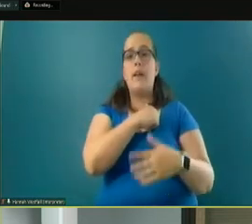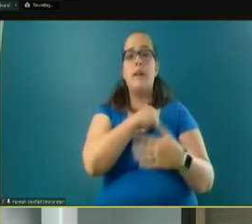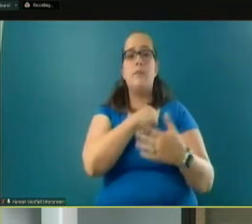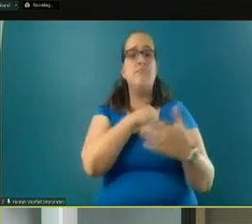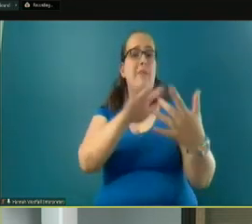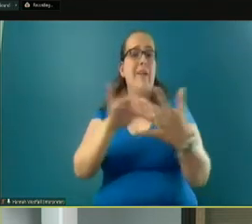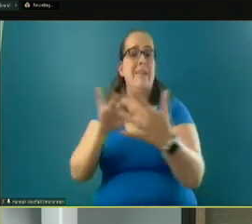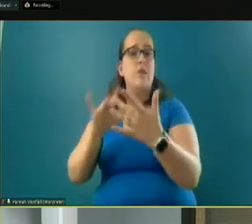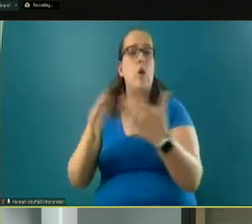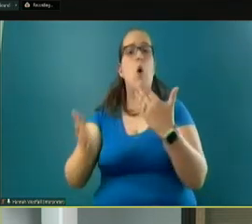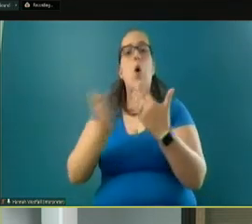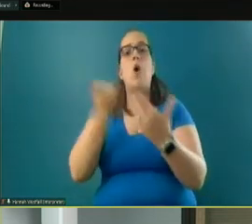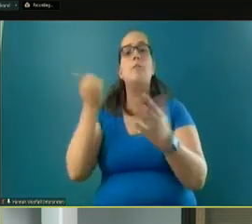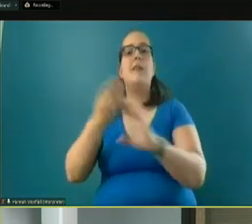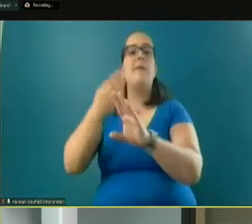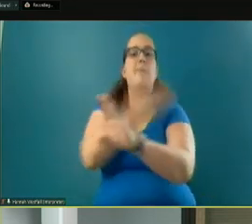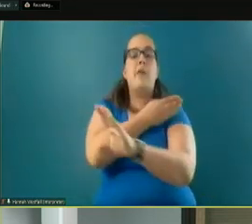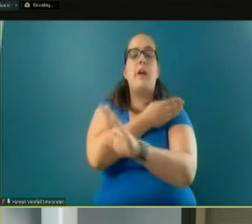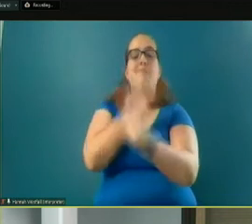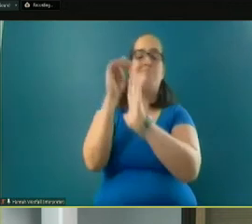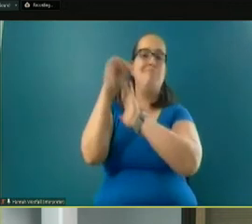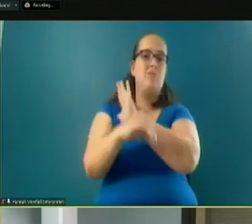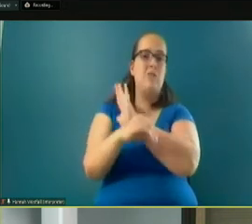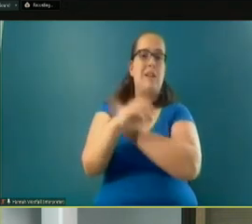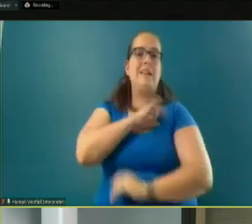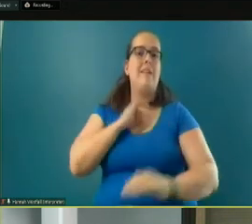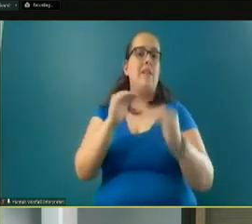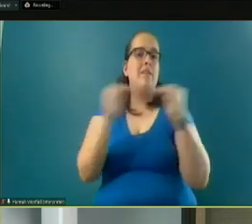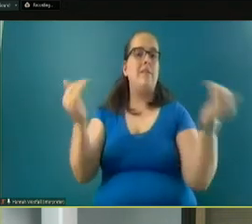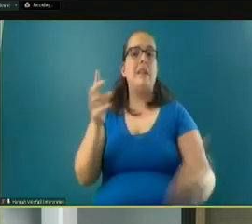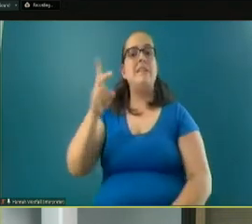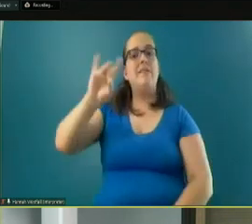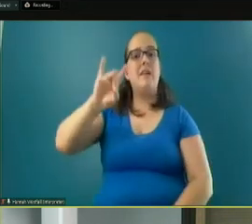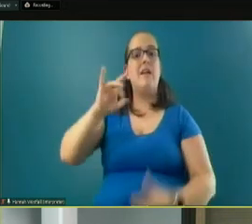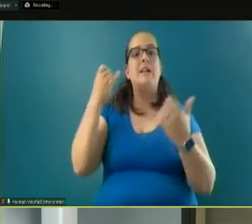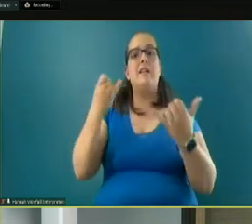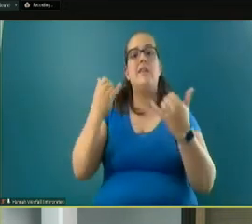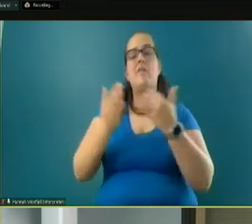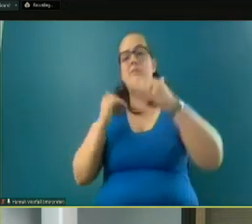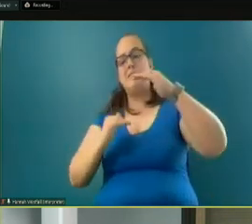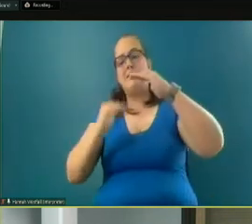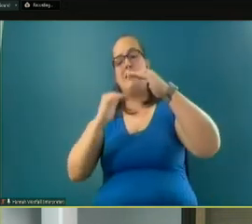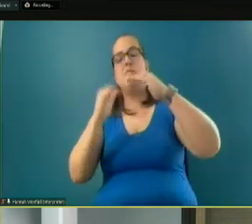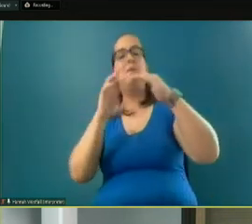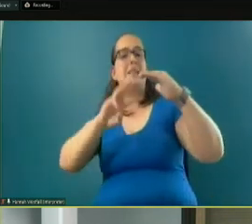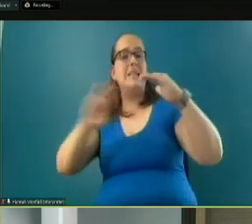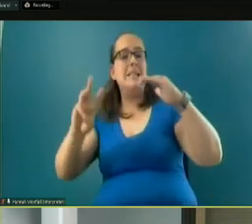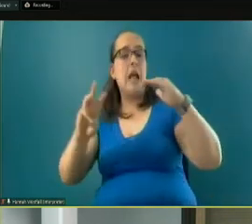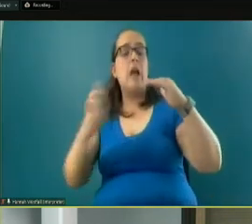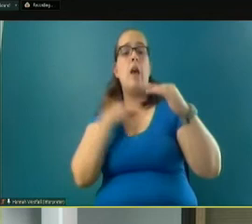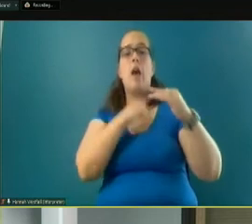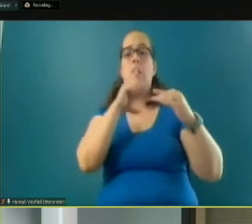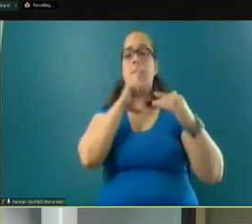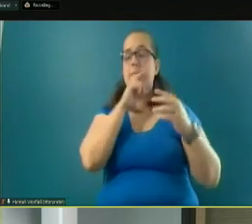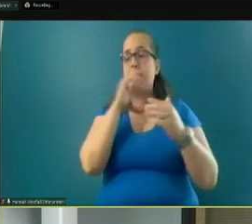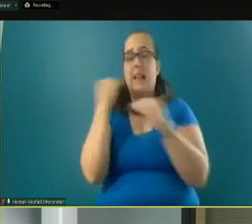the pre-Great Recession staffing levels that we previously had. was 78 employees. Now we're almost up to 66, and we were so constrained.